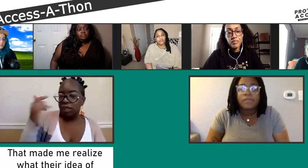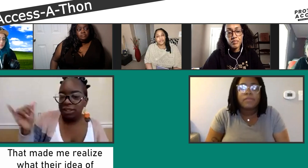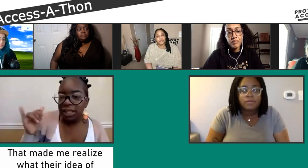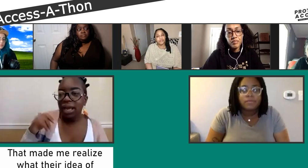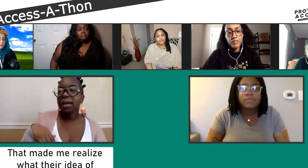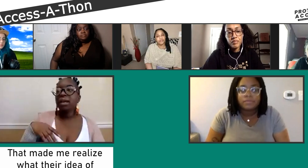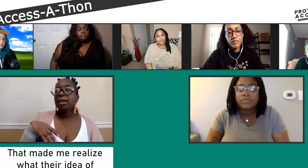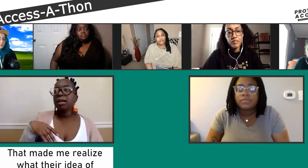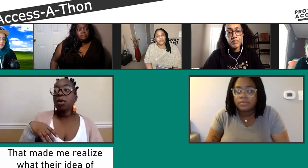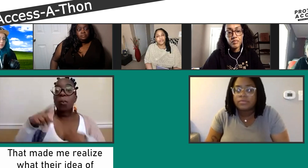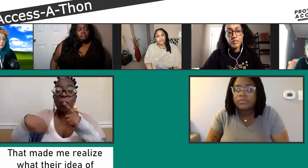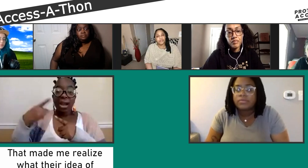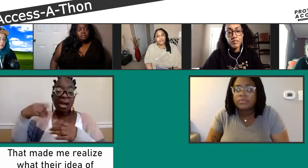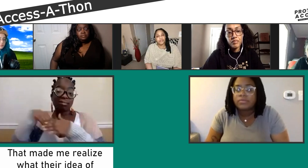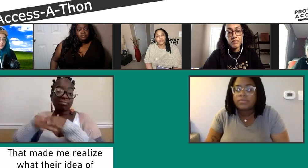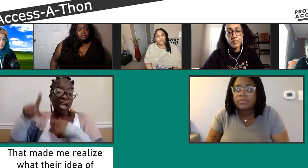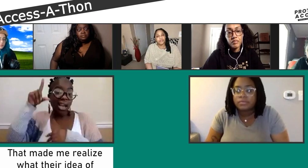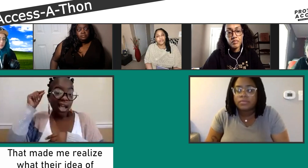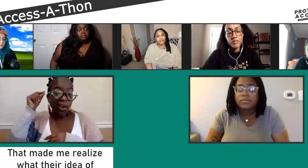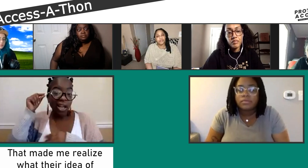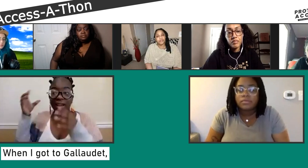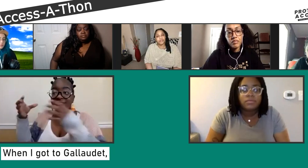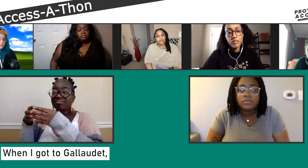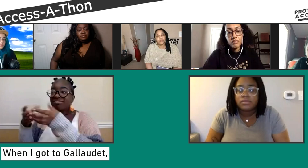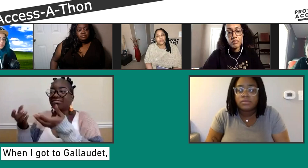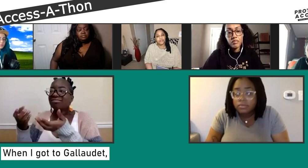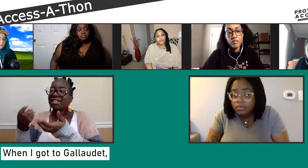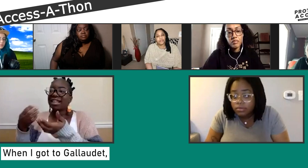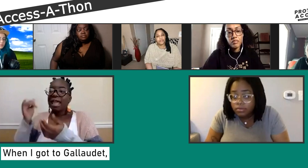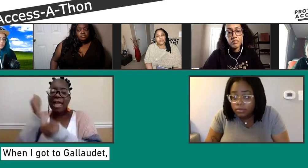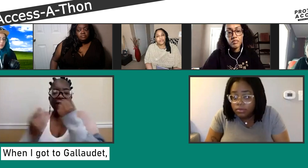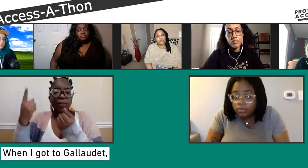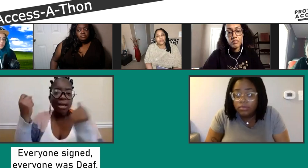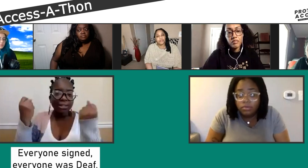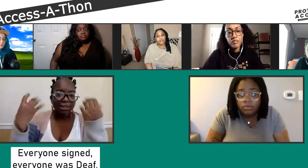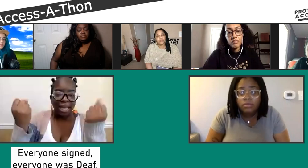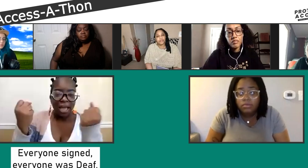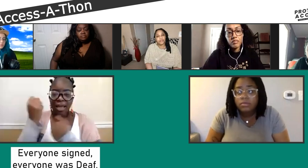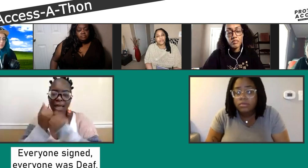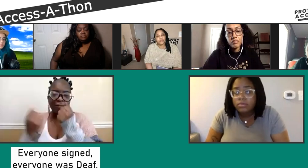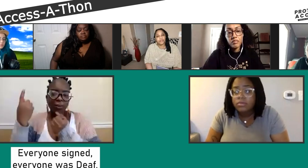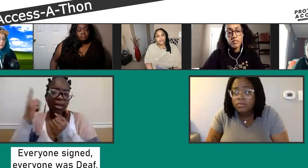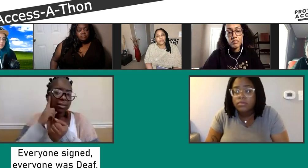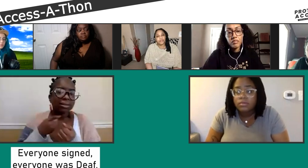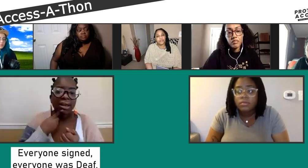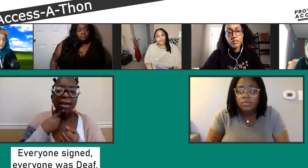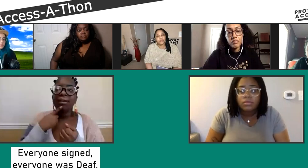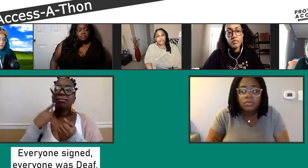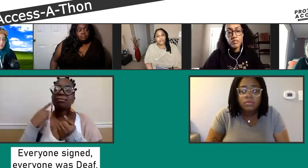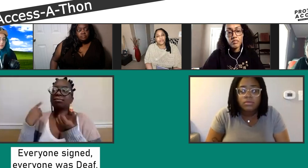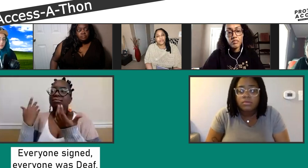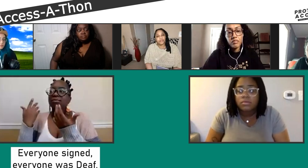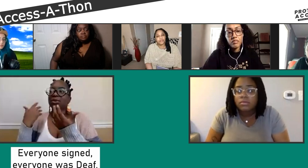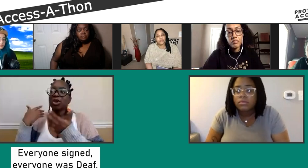I don't know what the idea is with deaf people. And suddenly I went to Gallaudet and